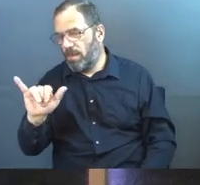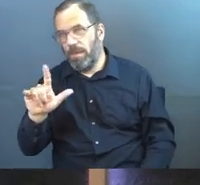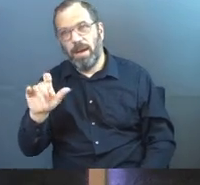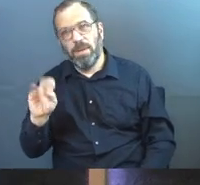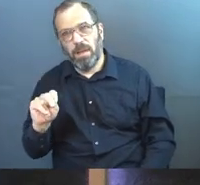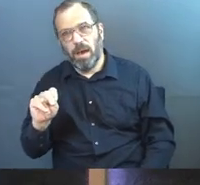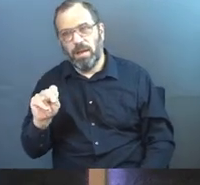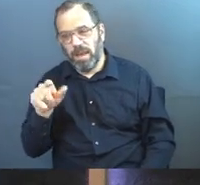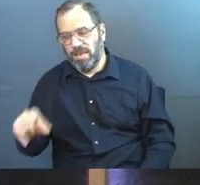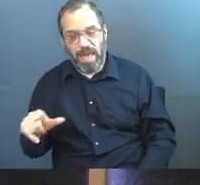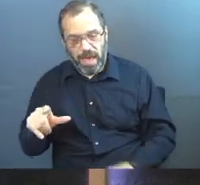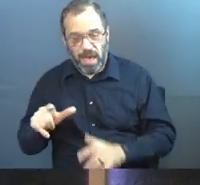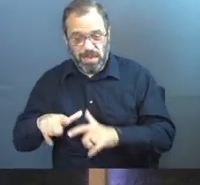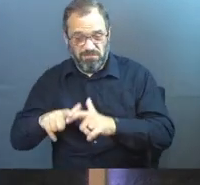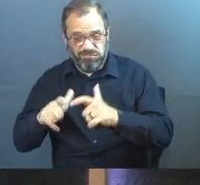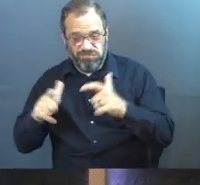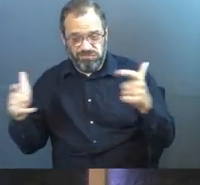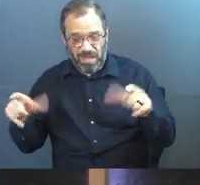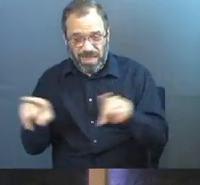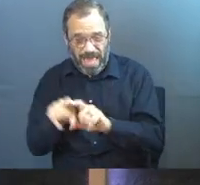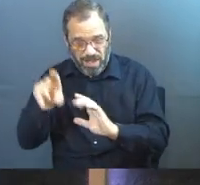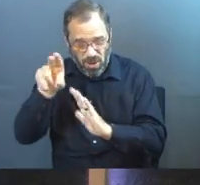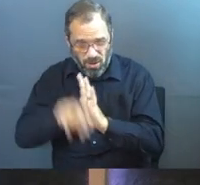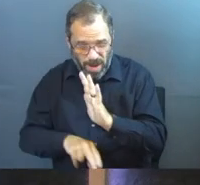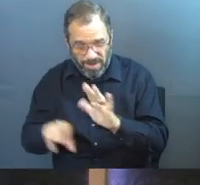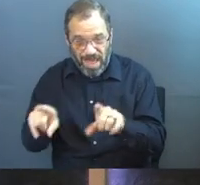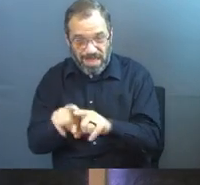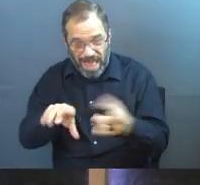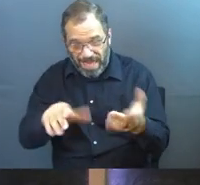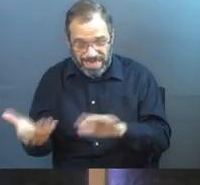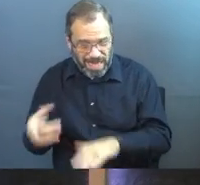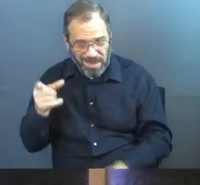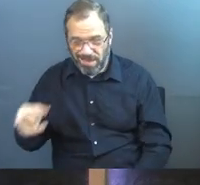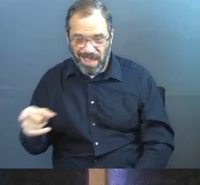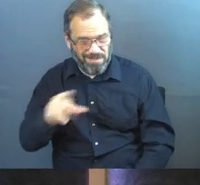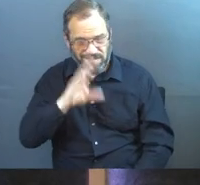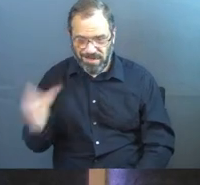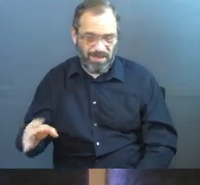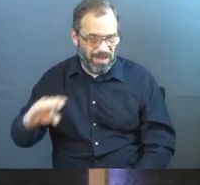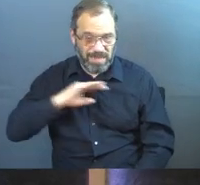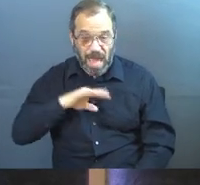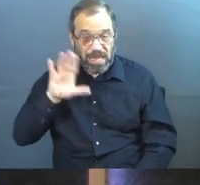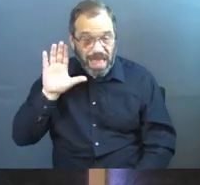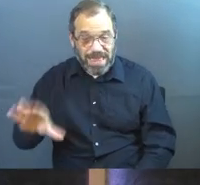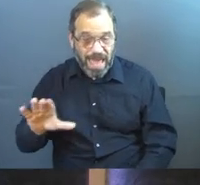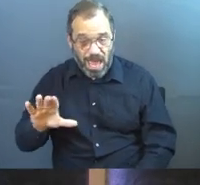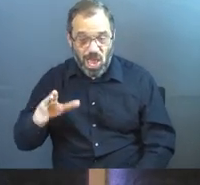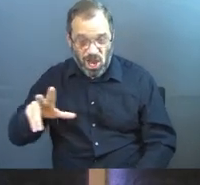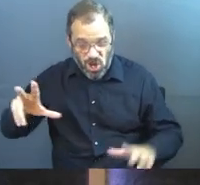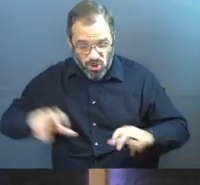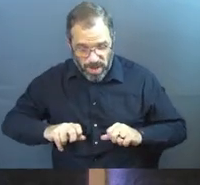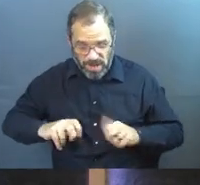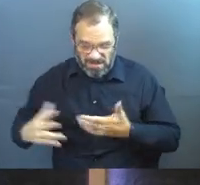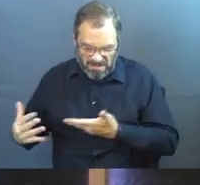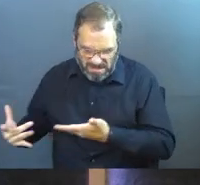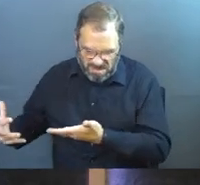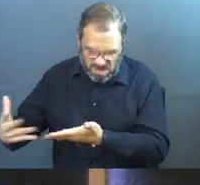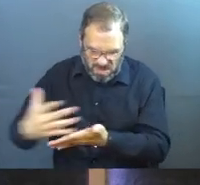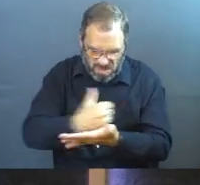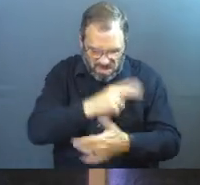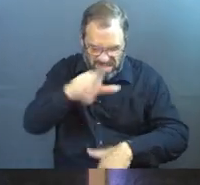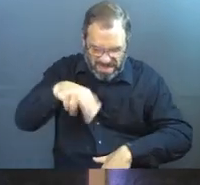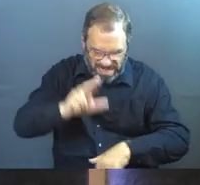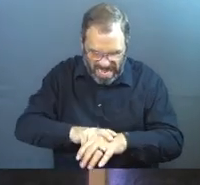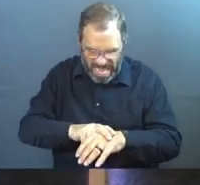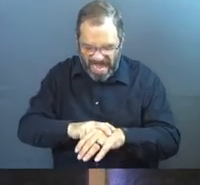They open their mouths as wide as the grave and like death, they are never satisfied. In their greed, they have gathered up many